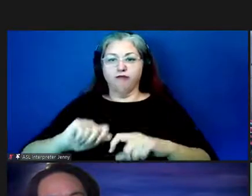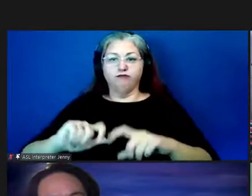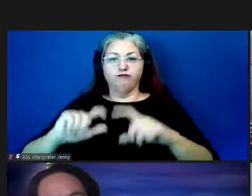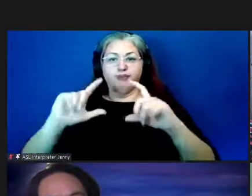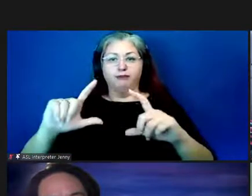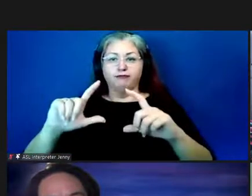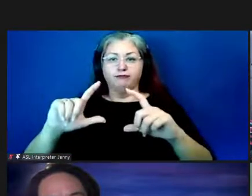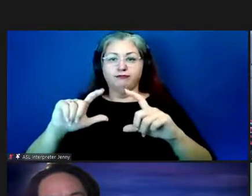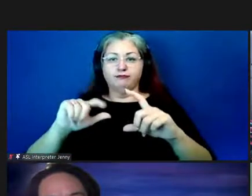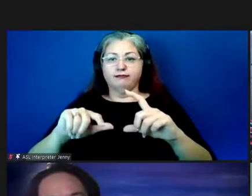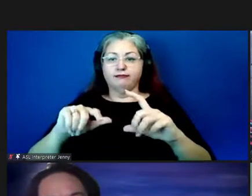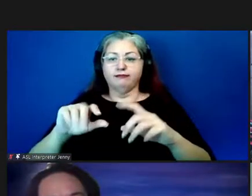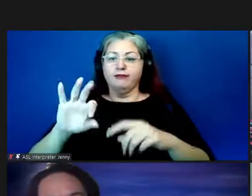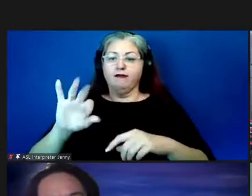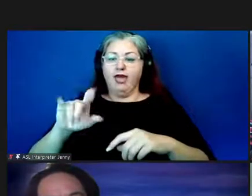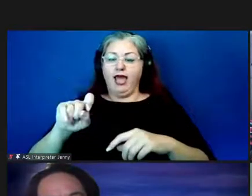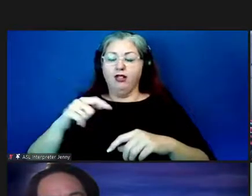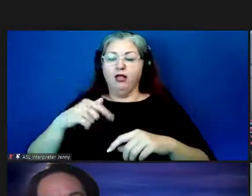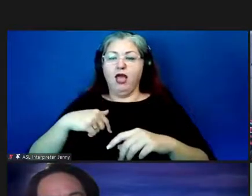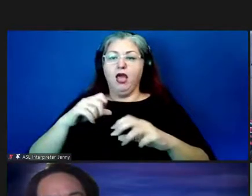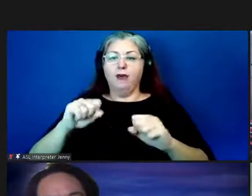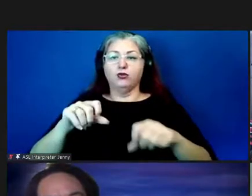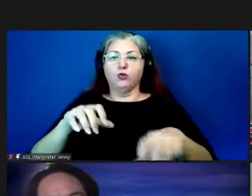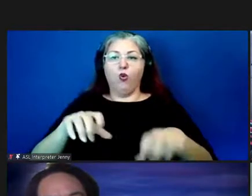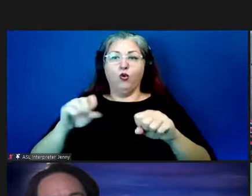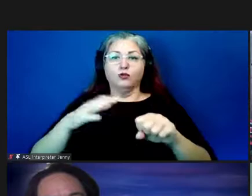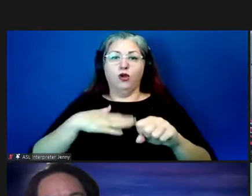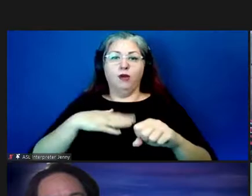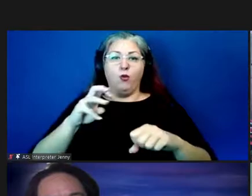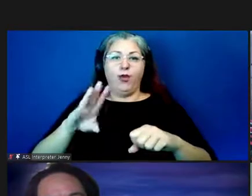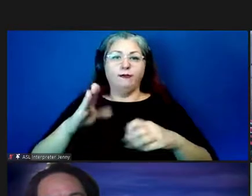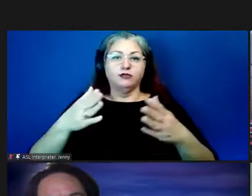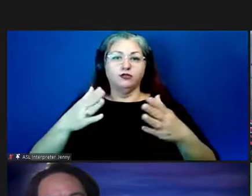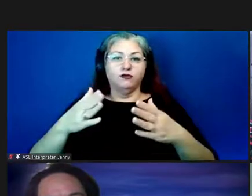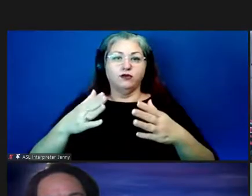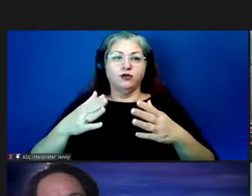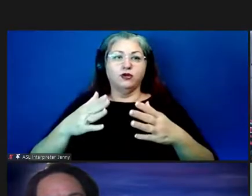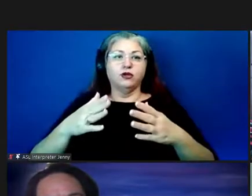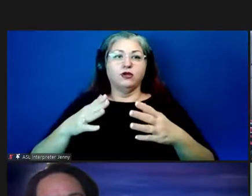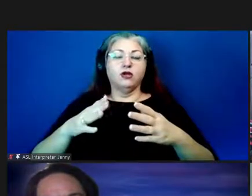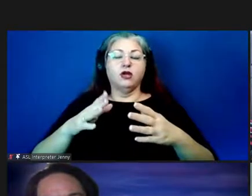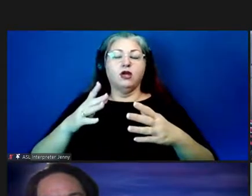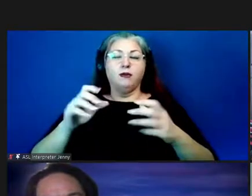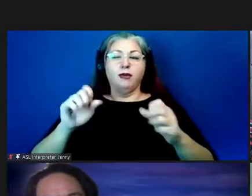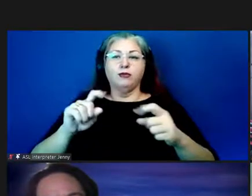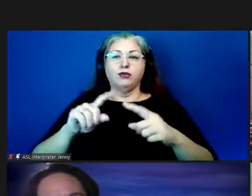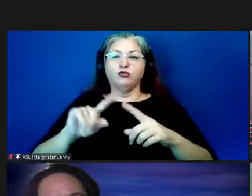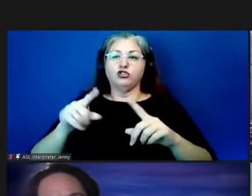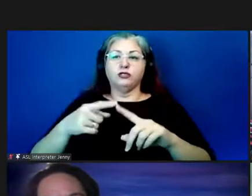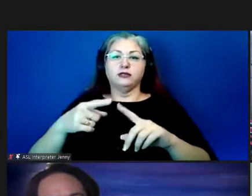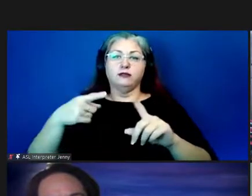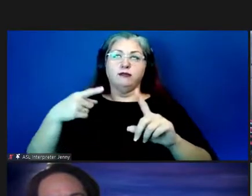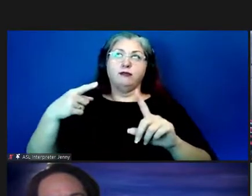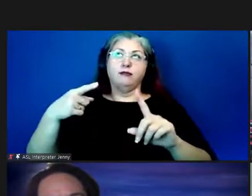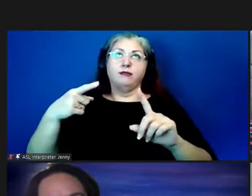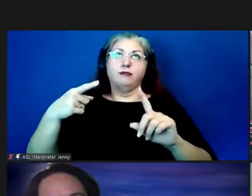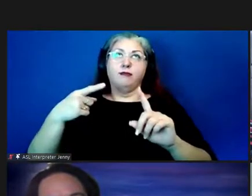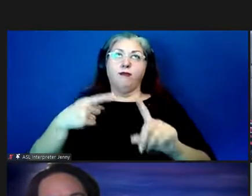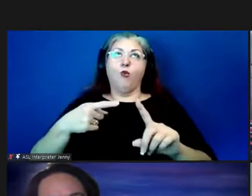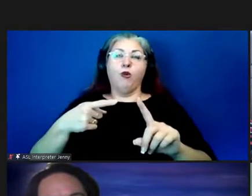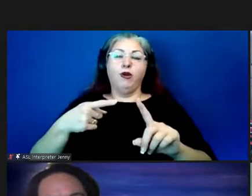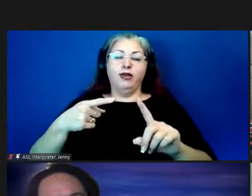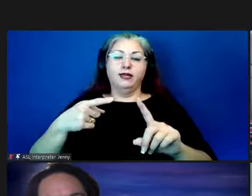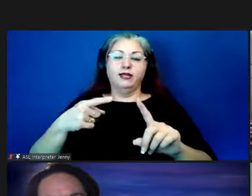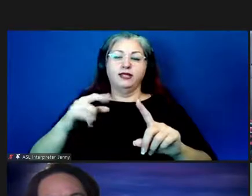file that i can then host on my web server along with uh and just point the point point